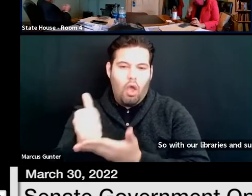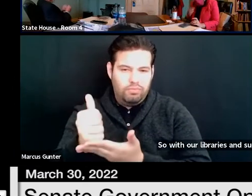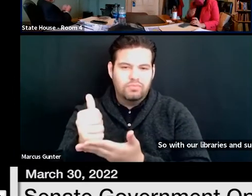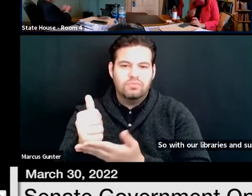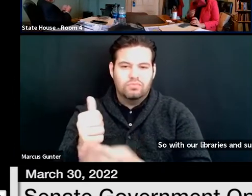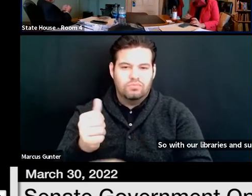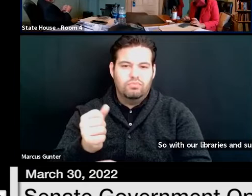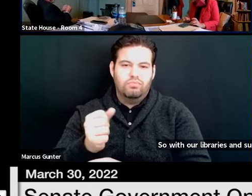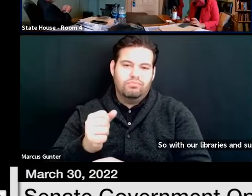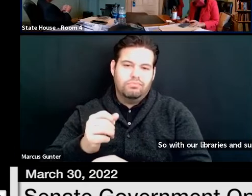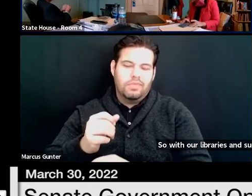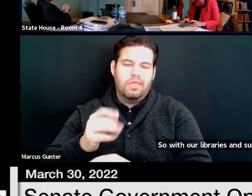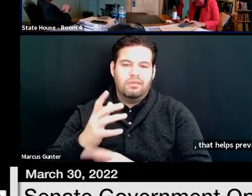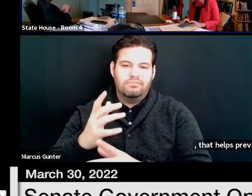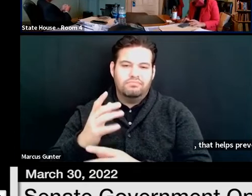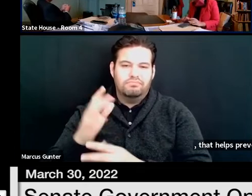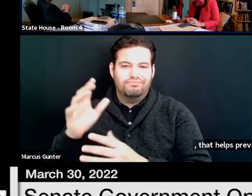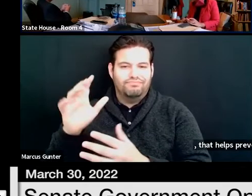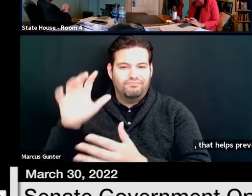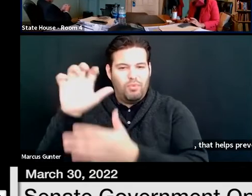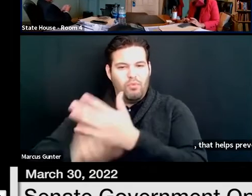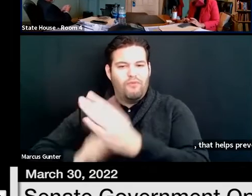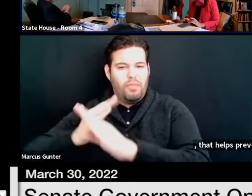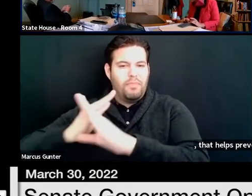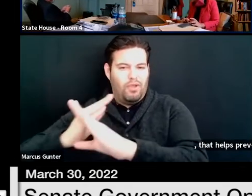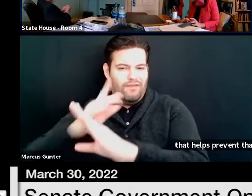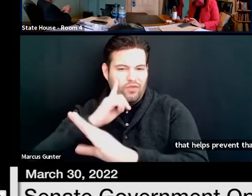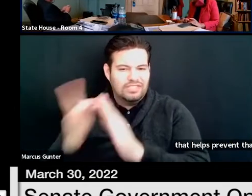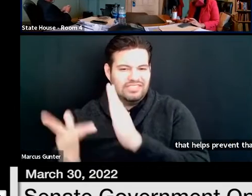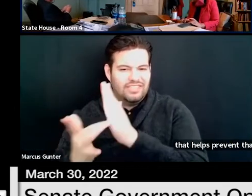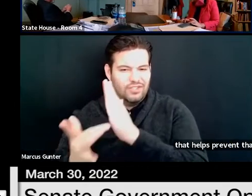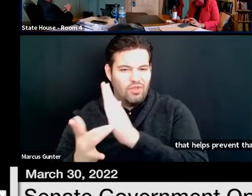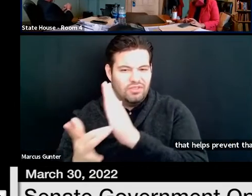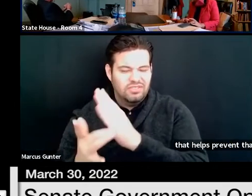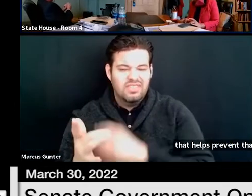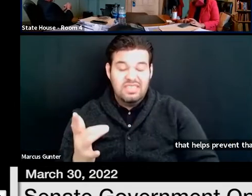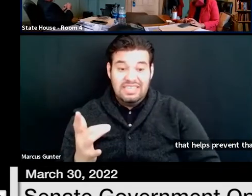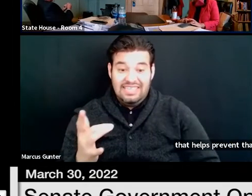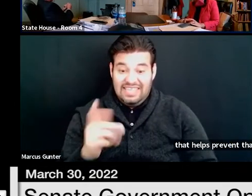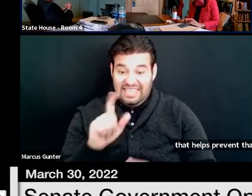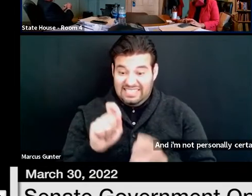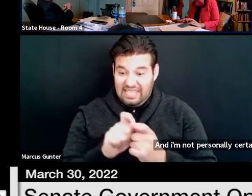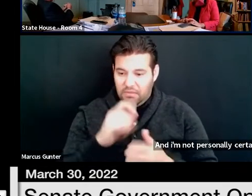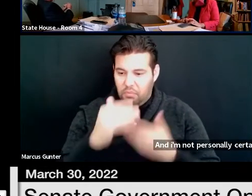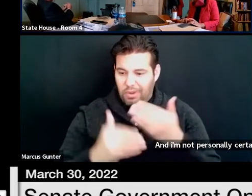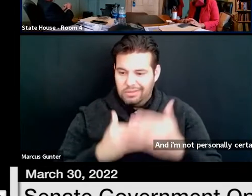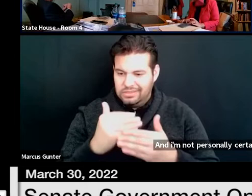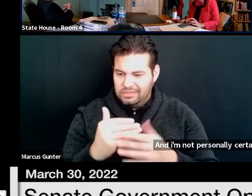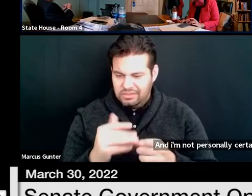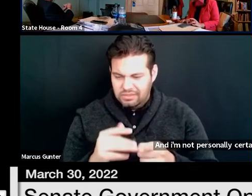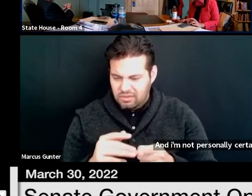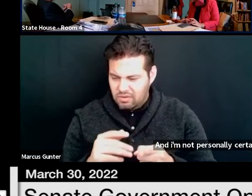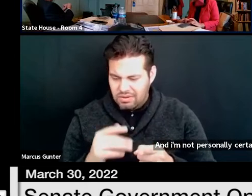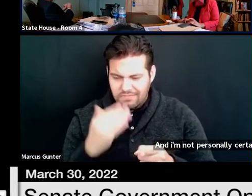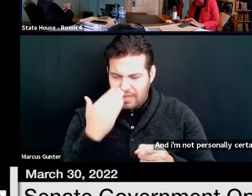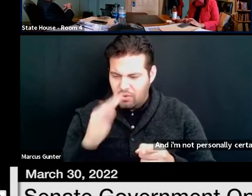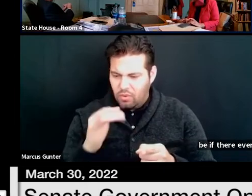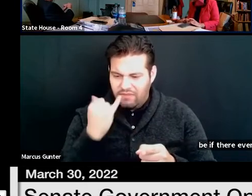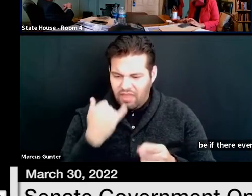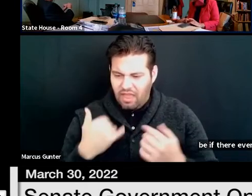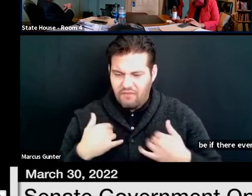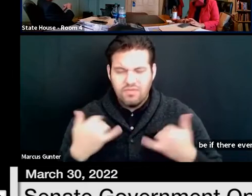technology. And I'm not personally certain on what the process would be, if there even is one currently standing,